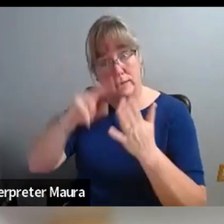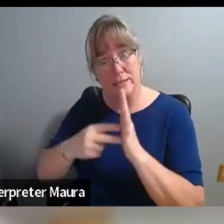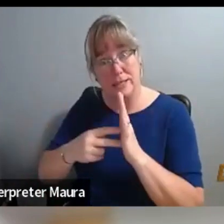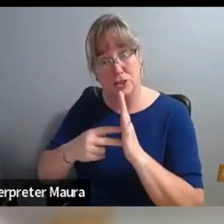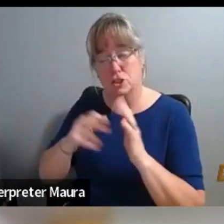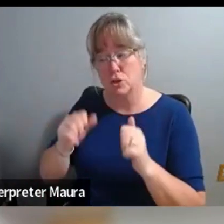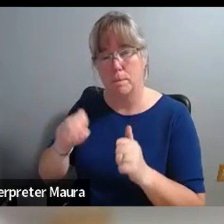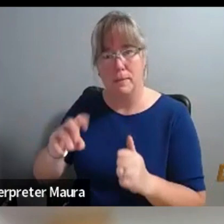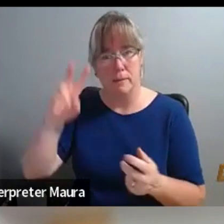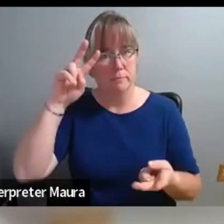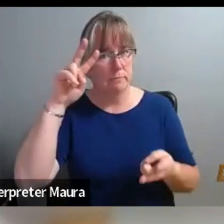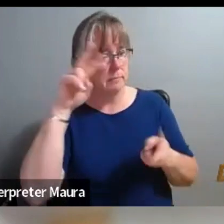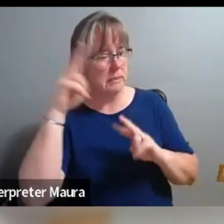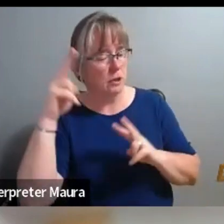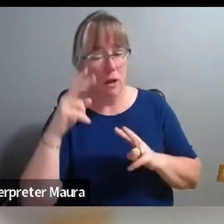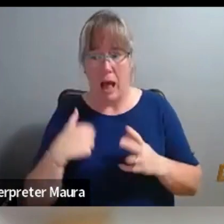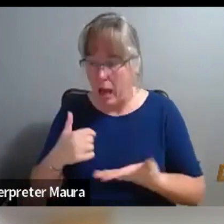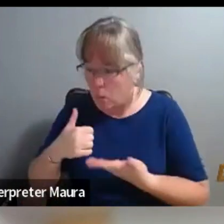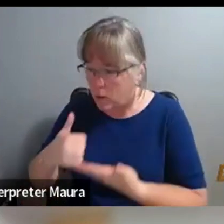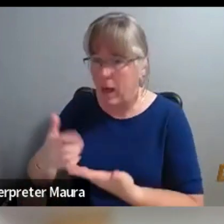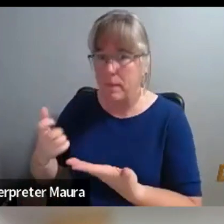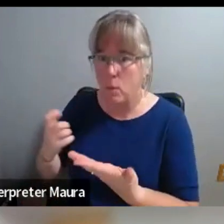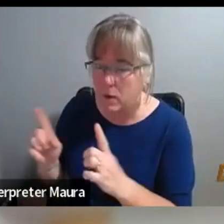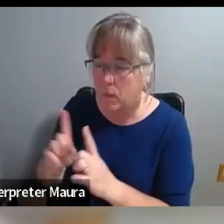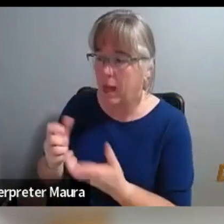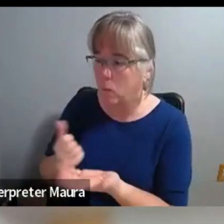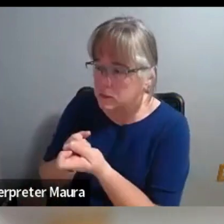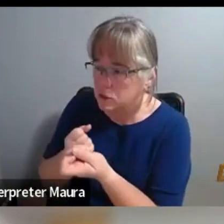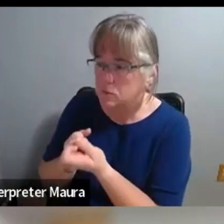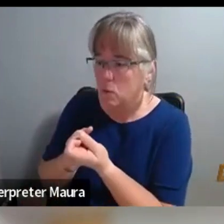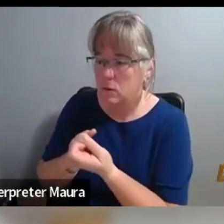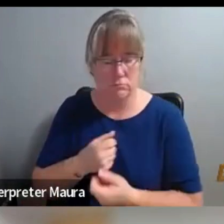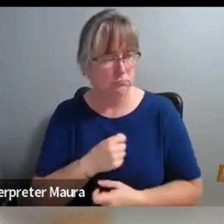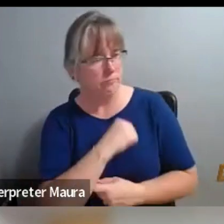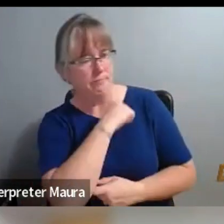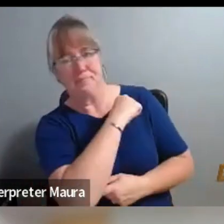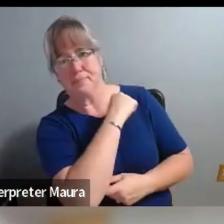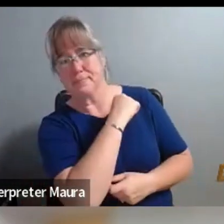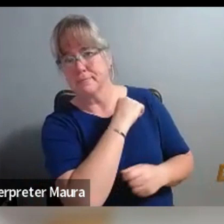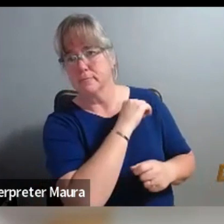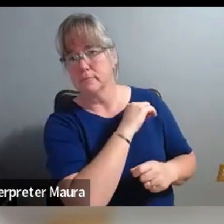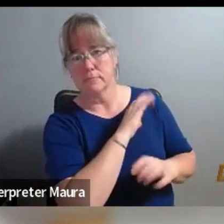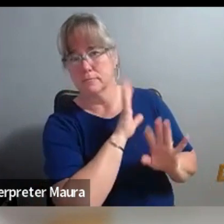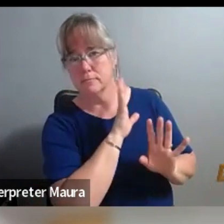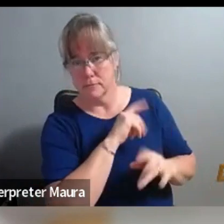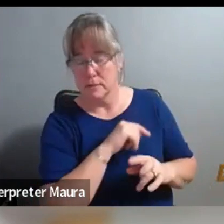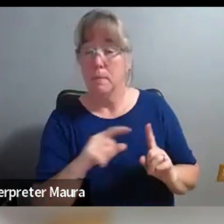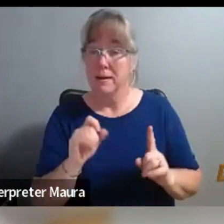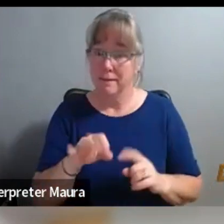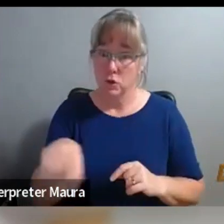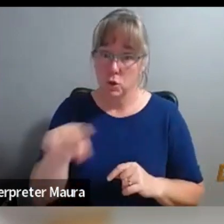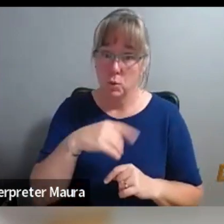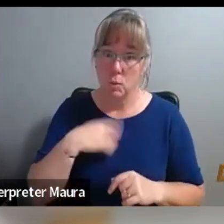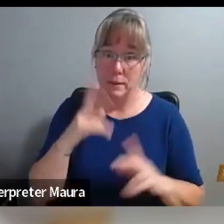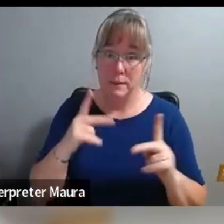misinterpreted by the very people that you're trying to help. Uh, but, but if you're serious about it, those are things that you have to kind